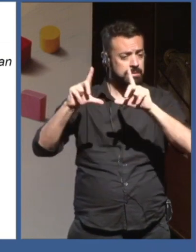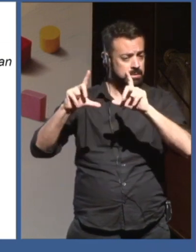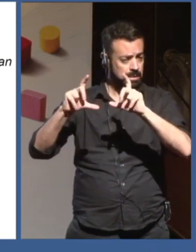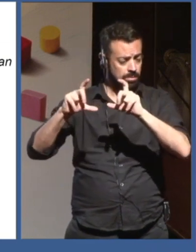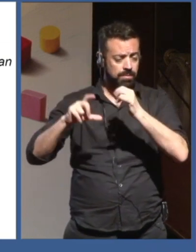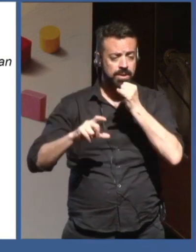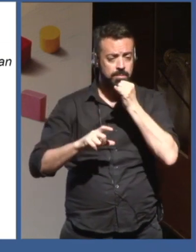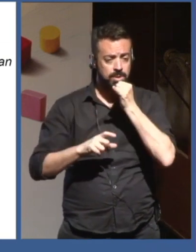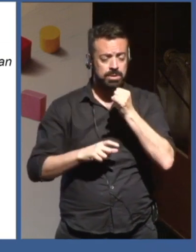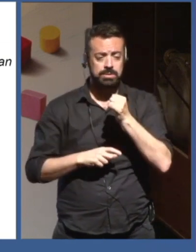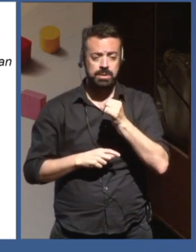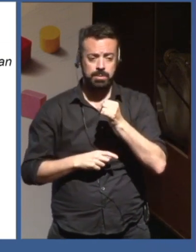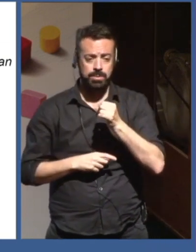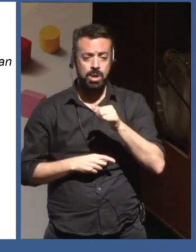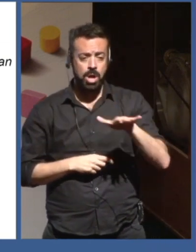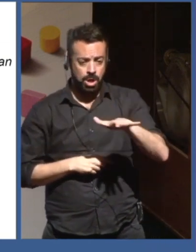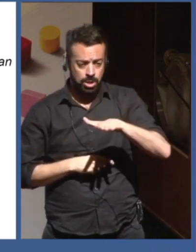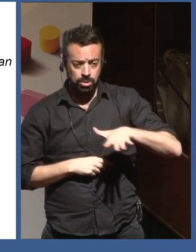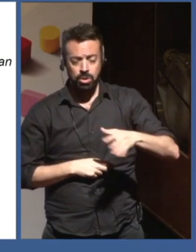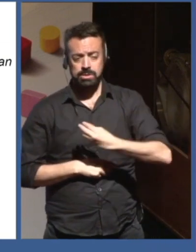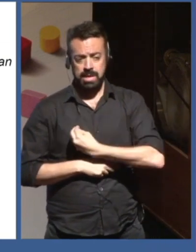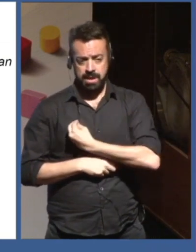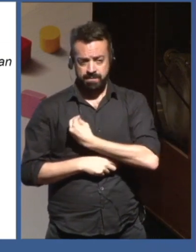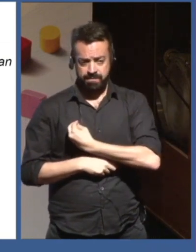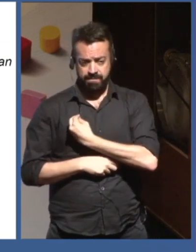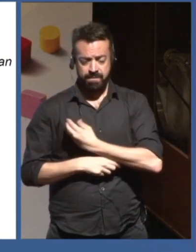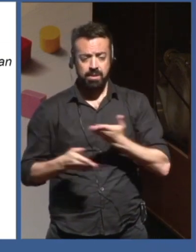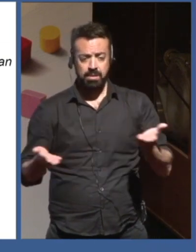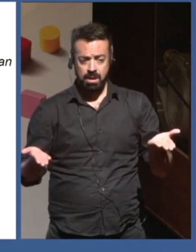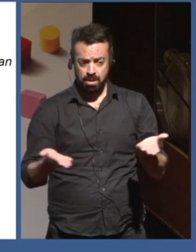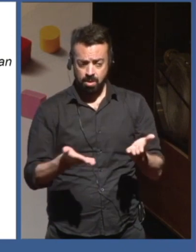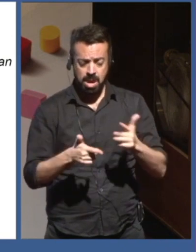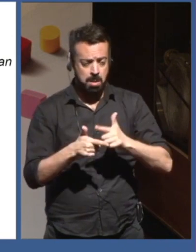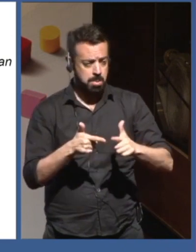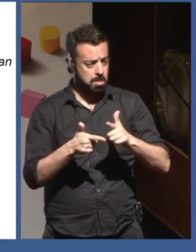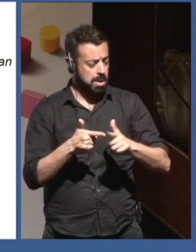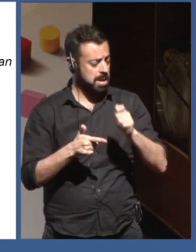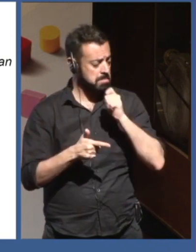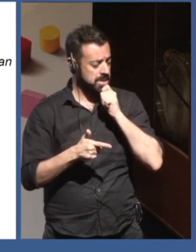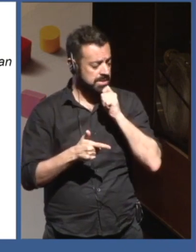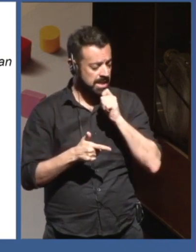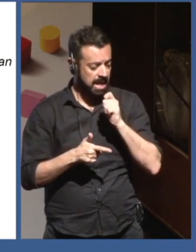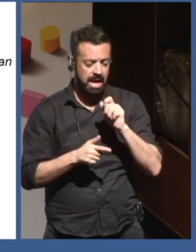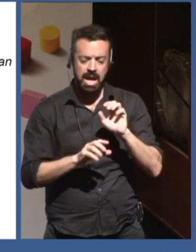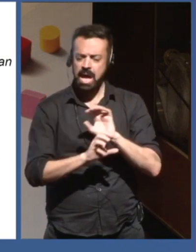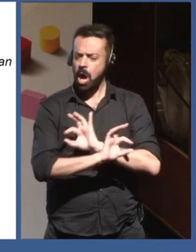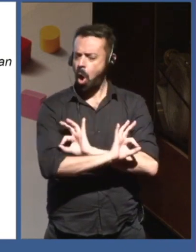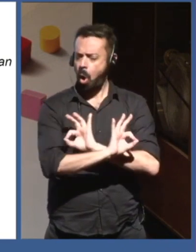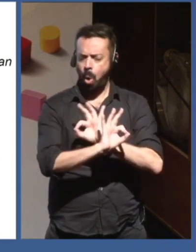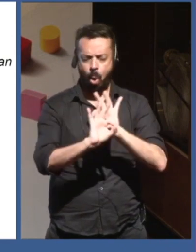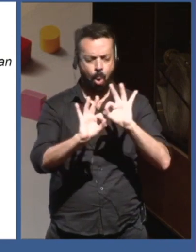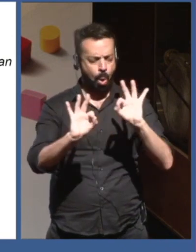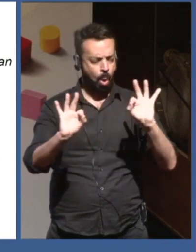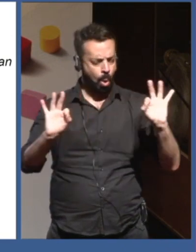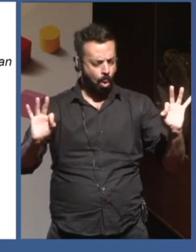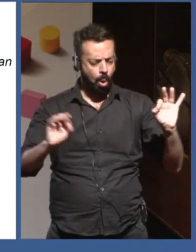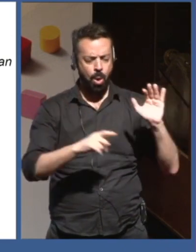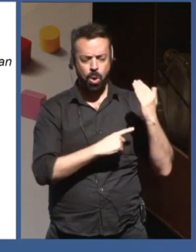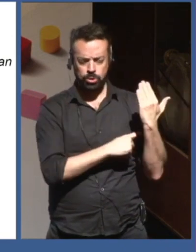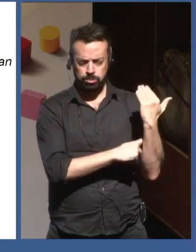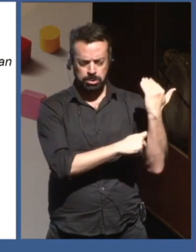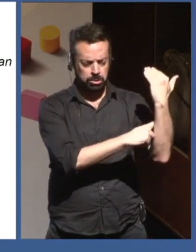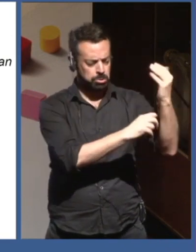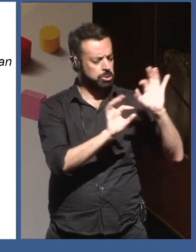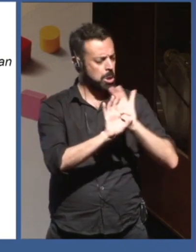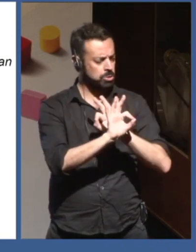amazing world today without AI and without technology in many of our public decision making. And so, there is